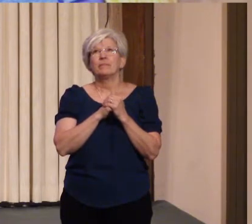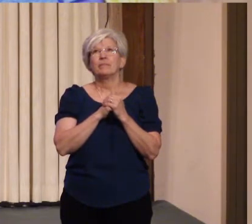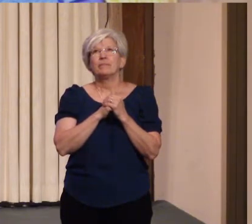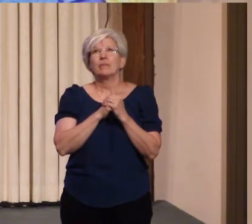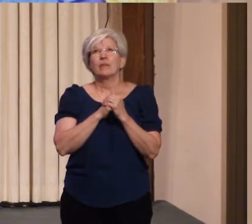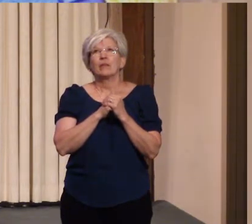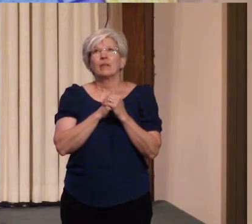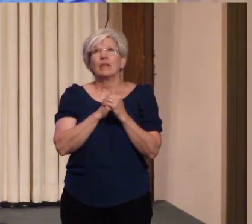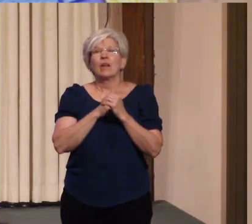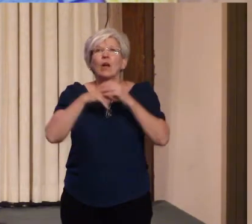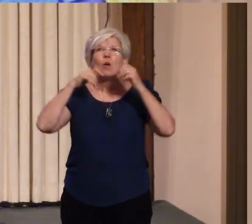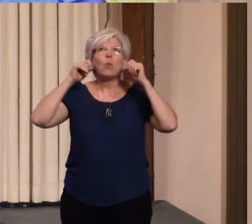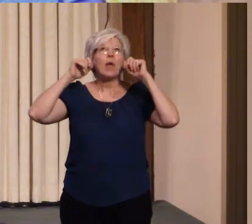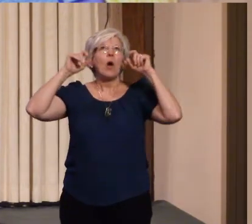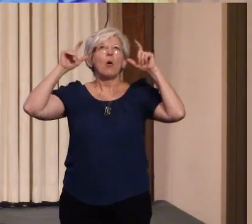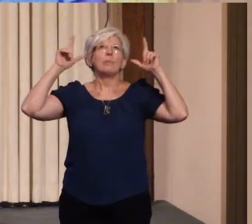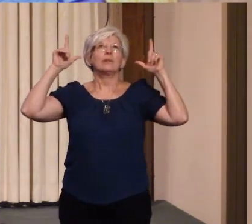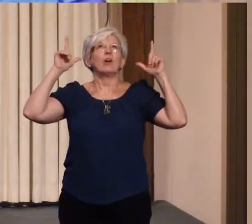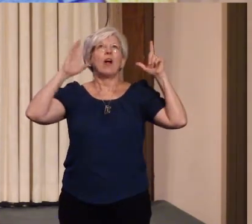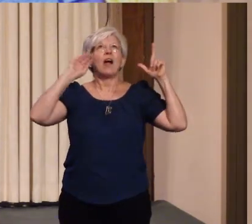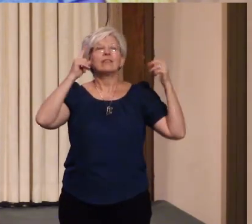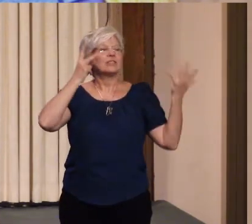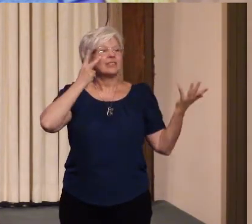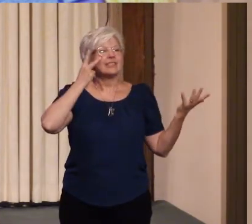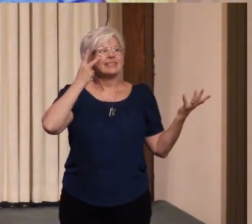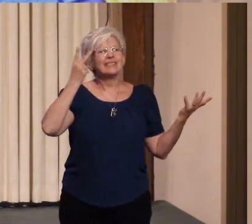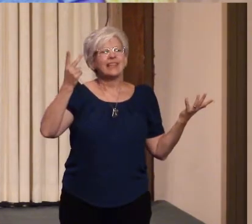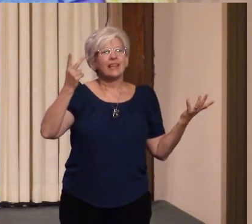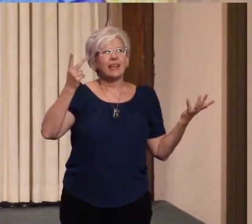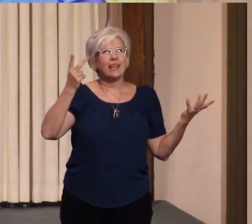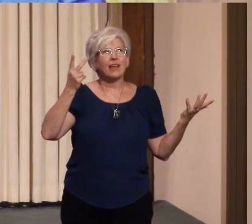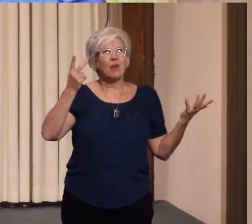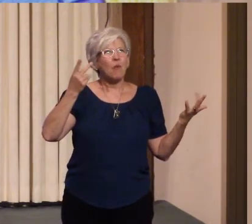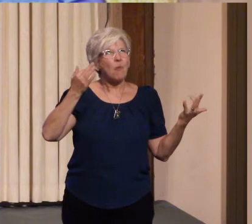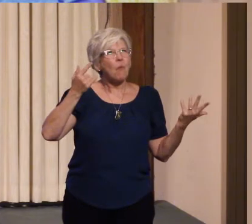open our eyes to see that which has been hidden